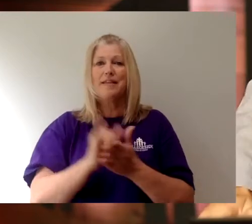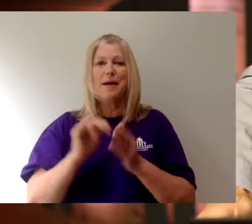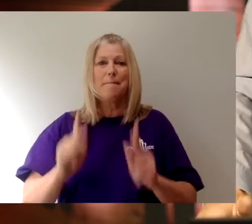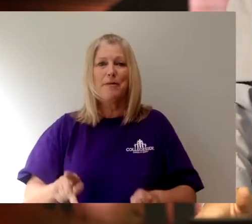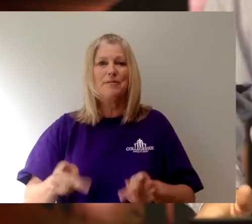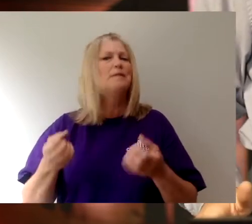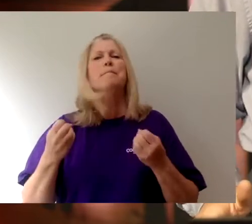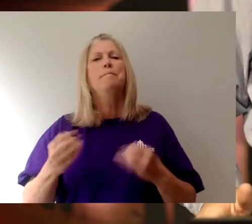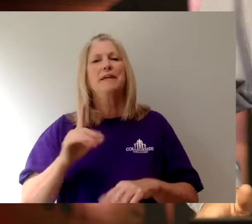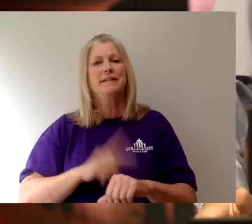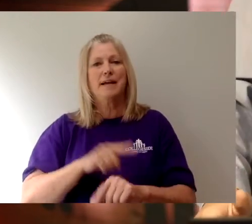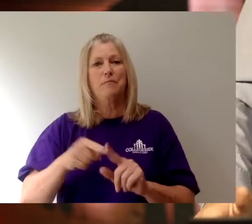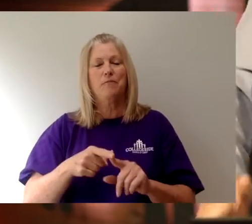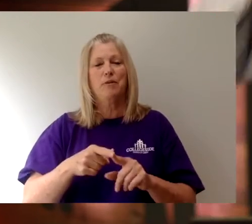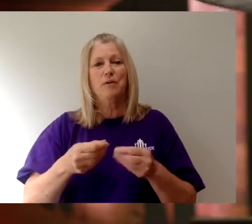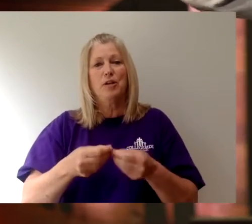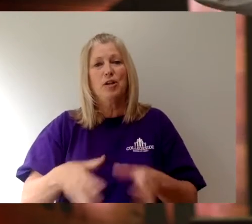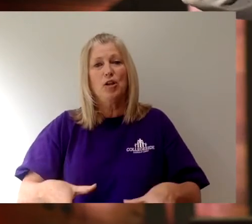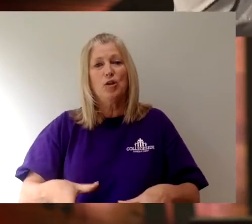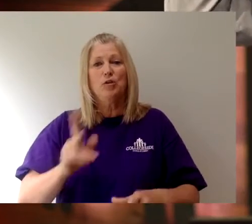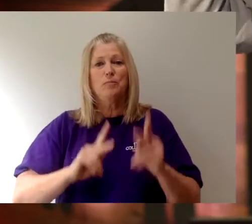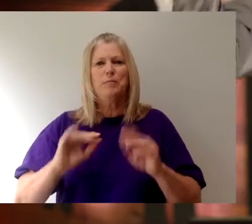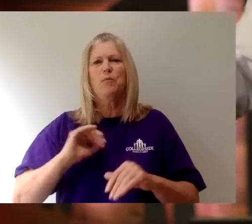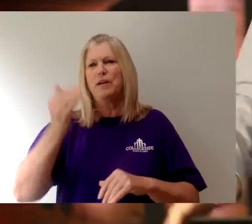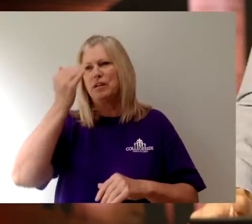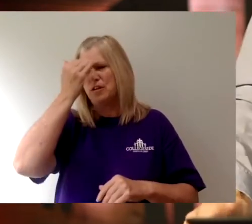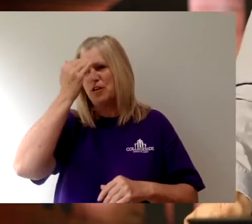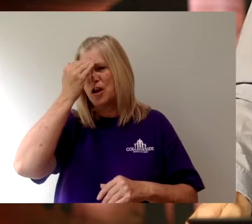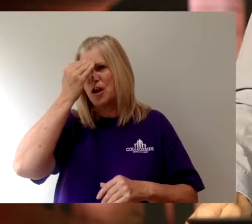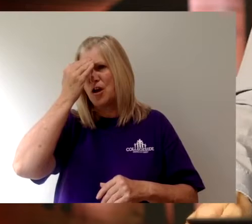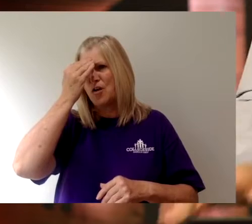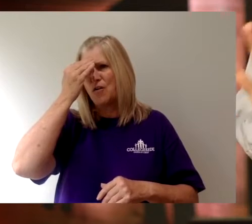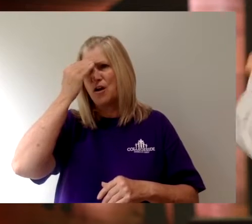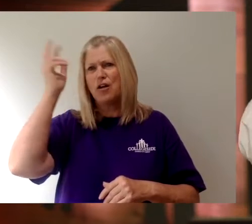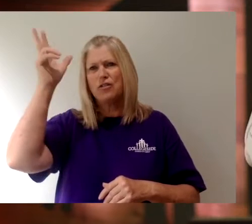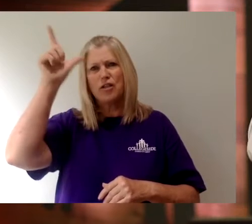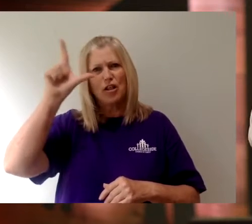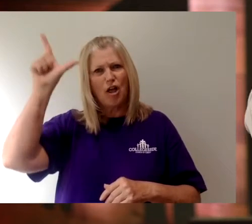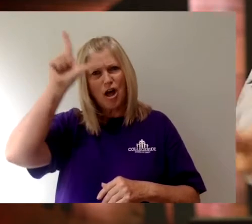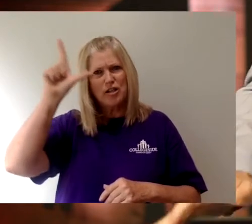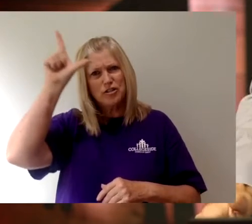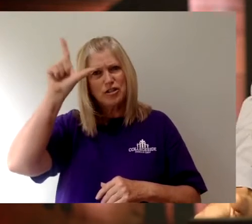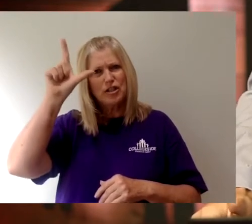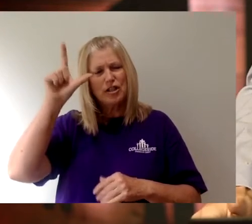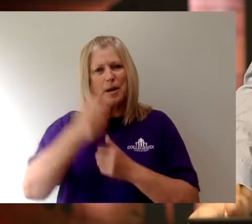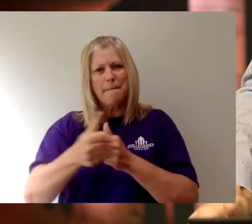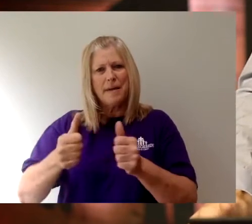times when we lose people, we know the logic behind the loss, but it's the presence